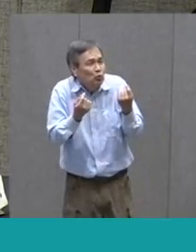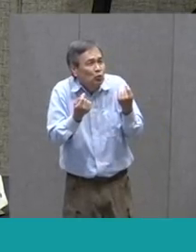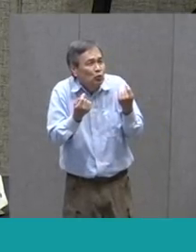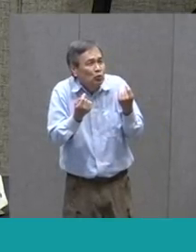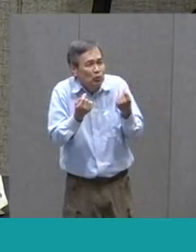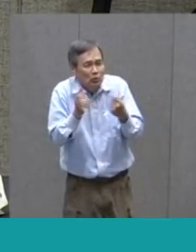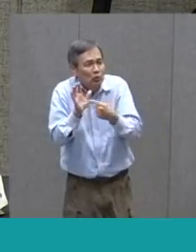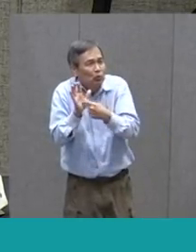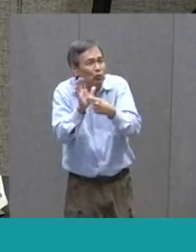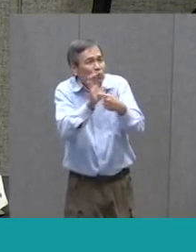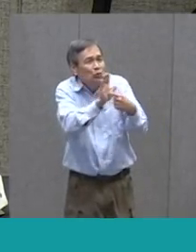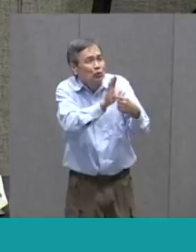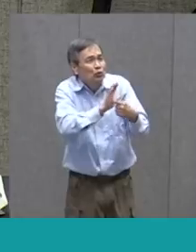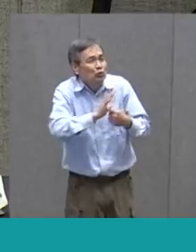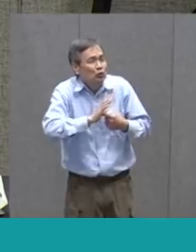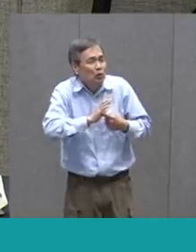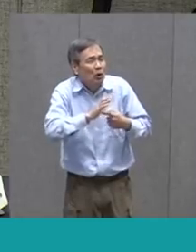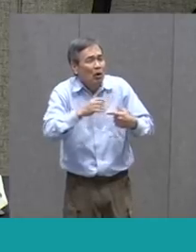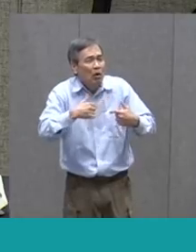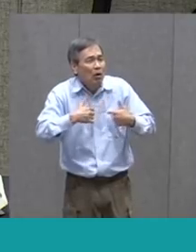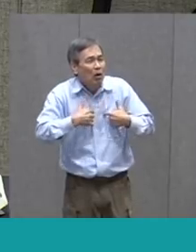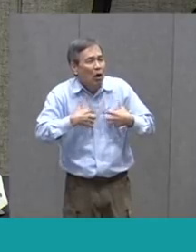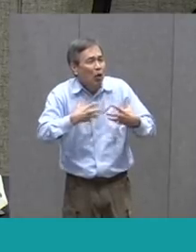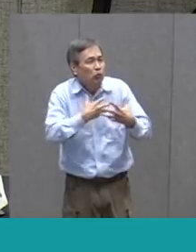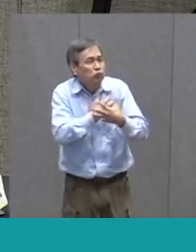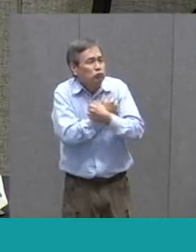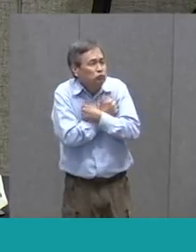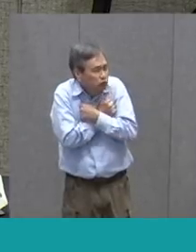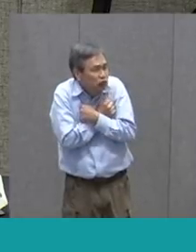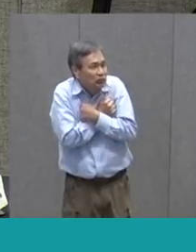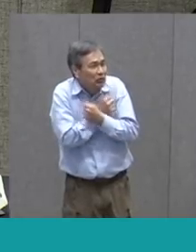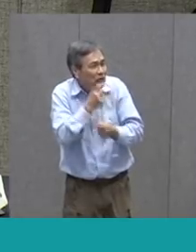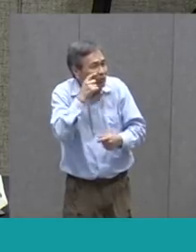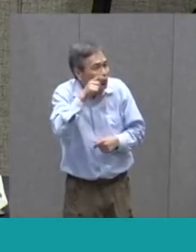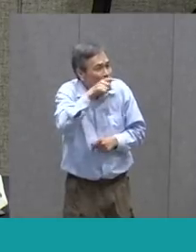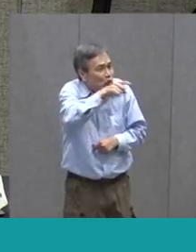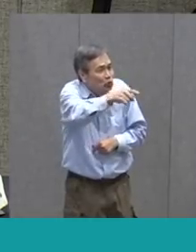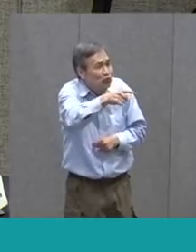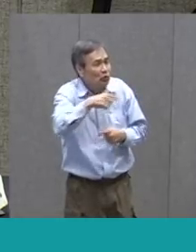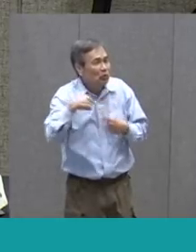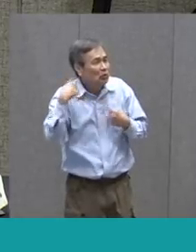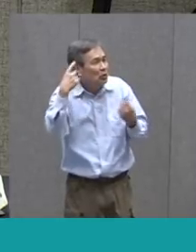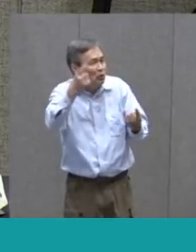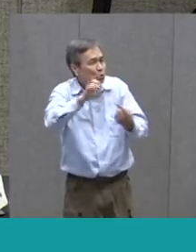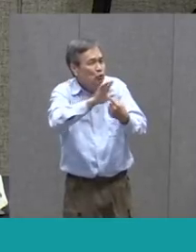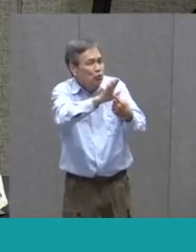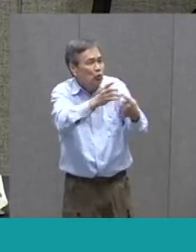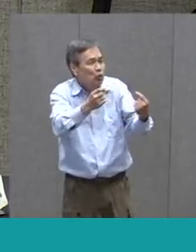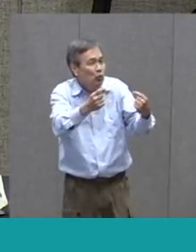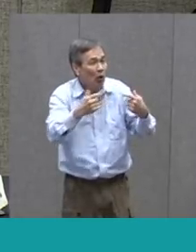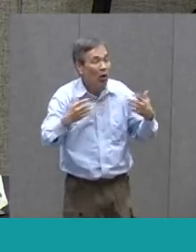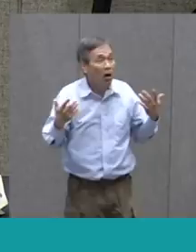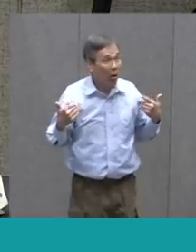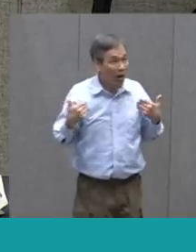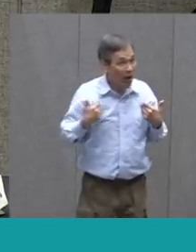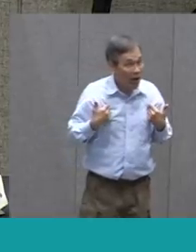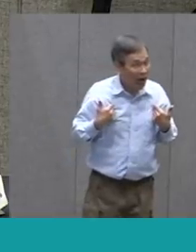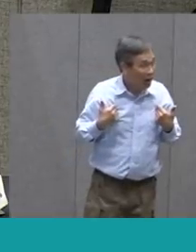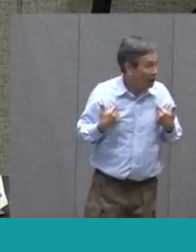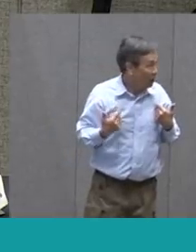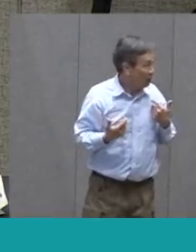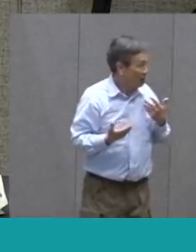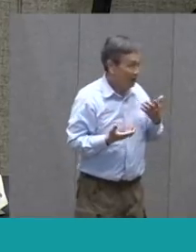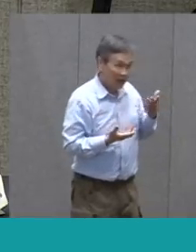prove the warm affection I've always felt for you? I have within